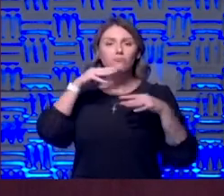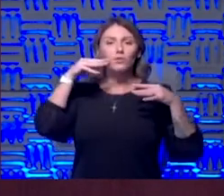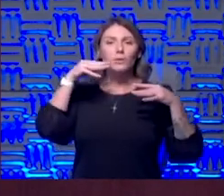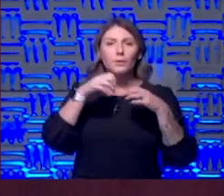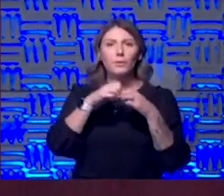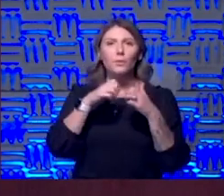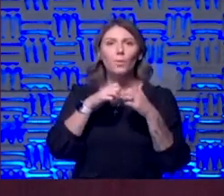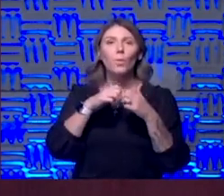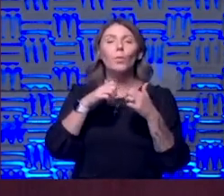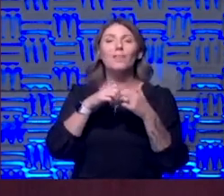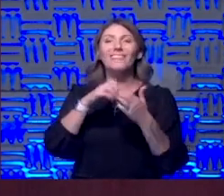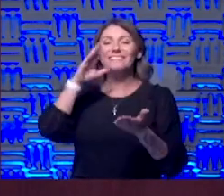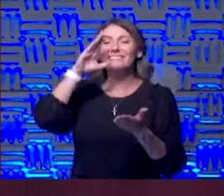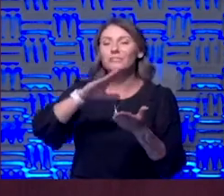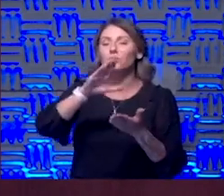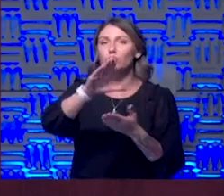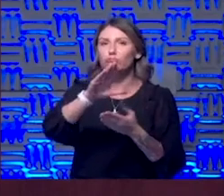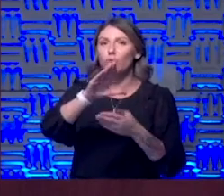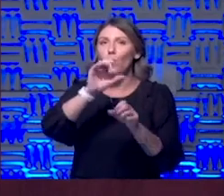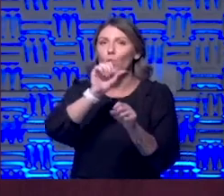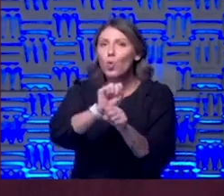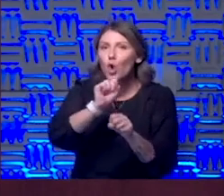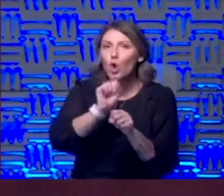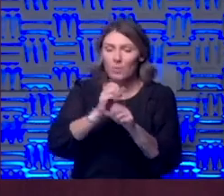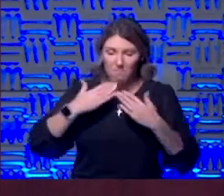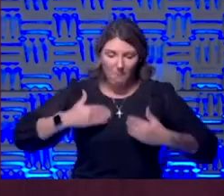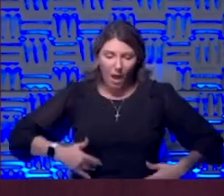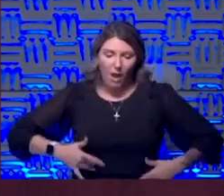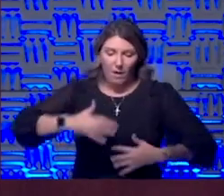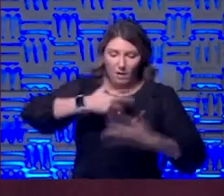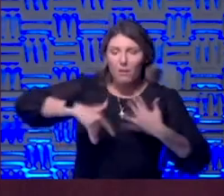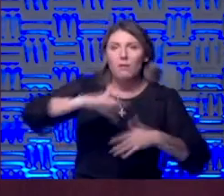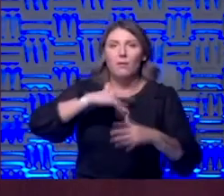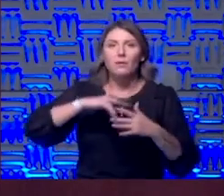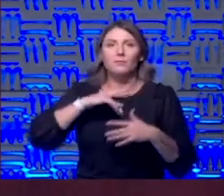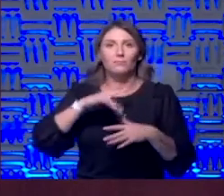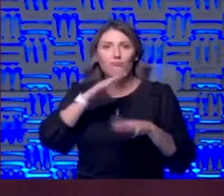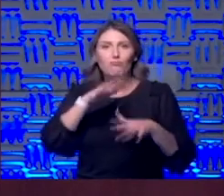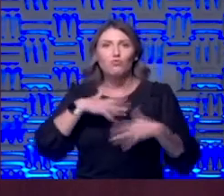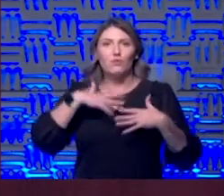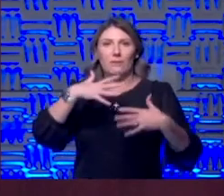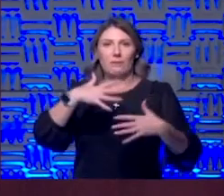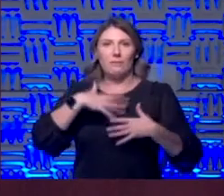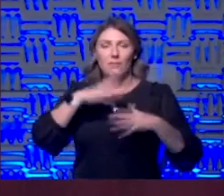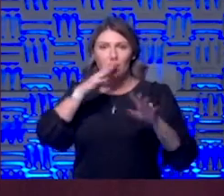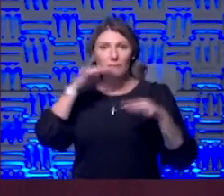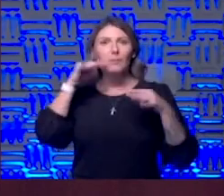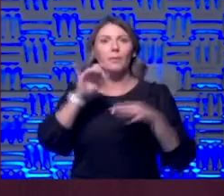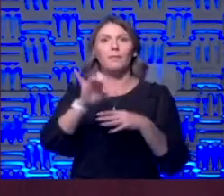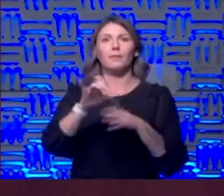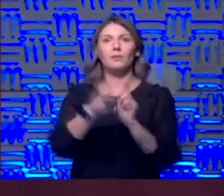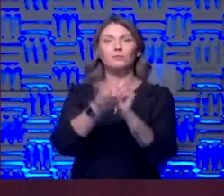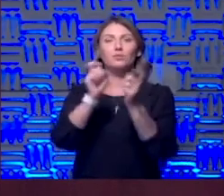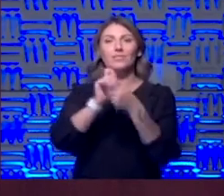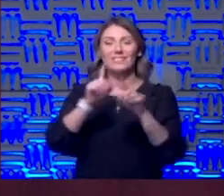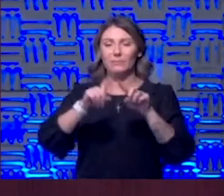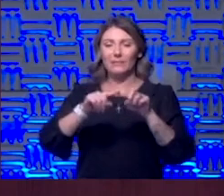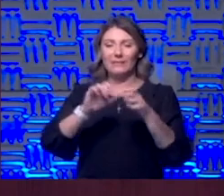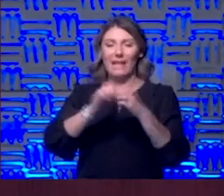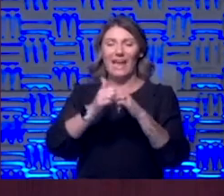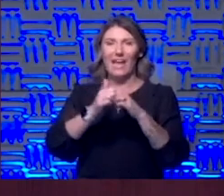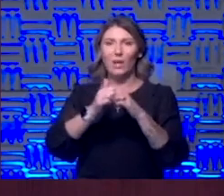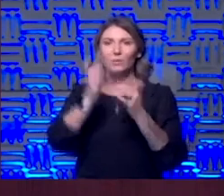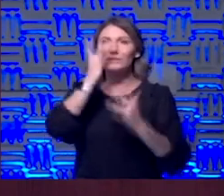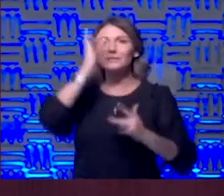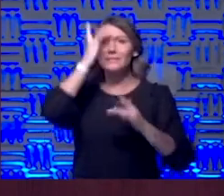in your work of breathing so that has changed and so it's really depending on how sick you are from